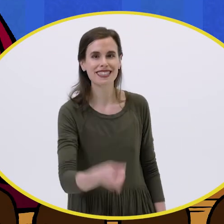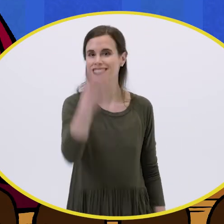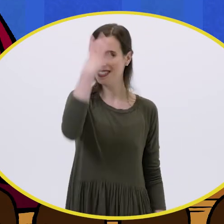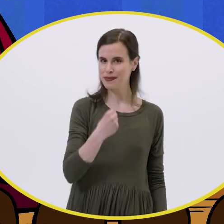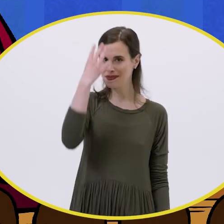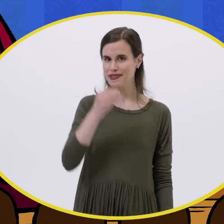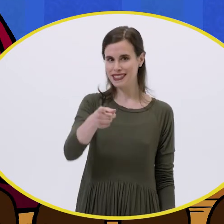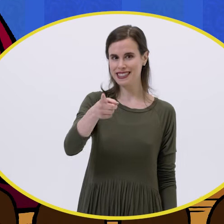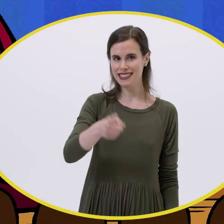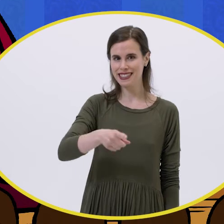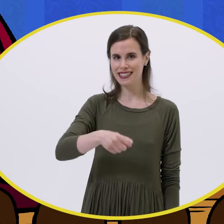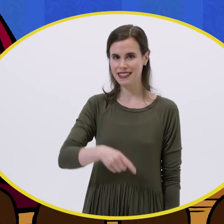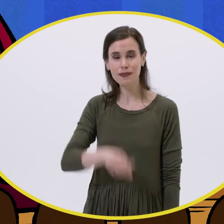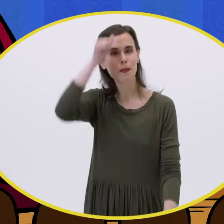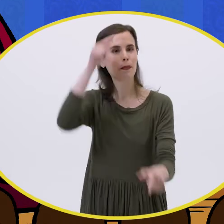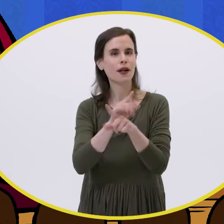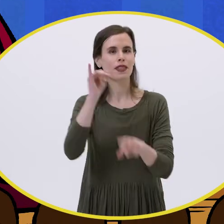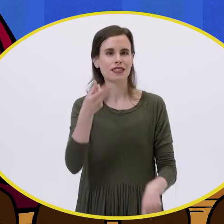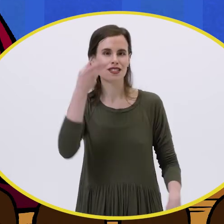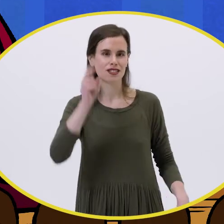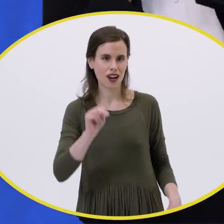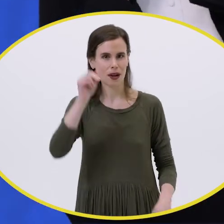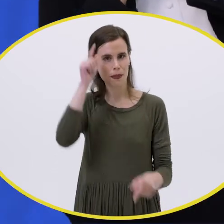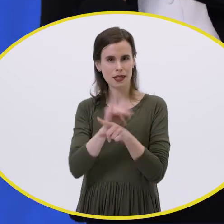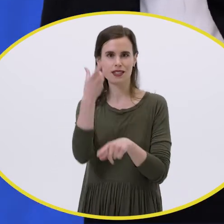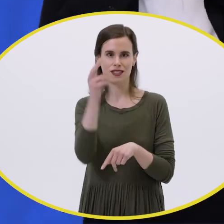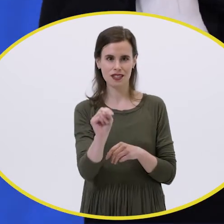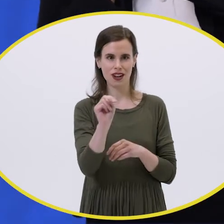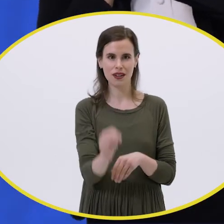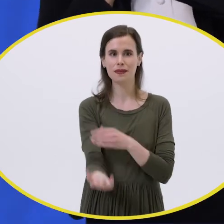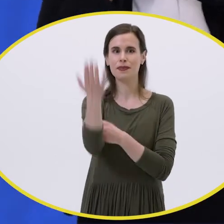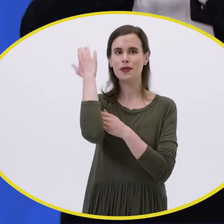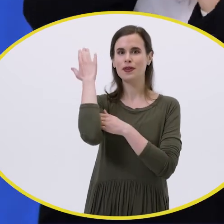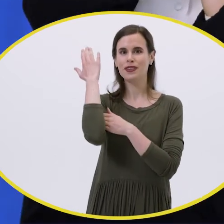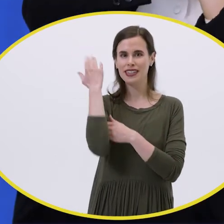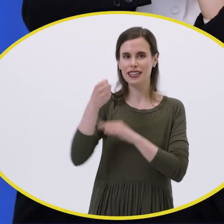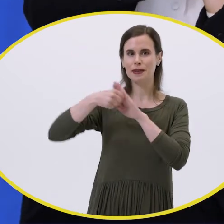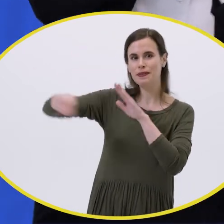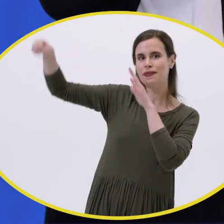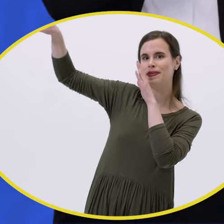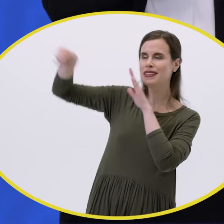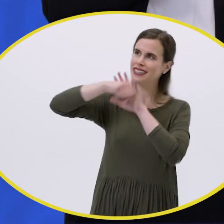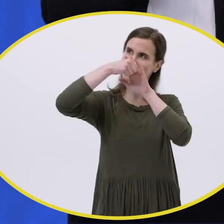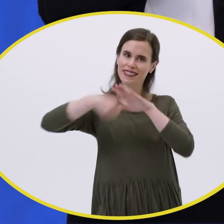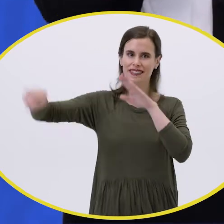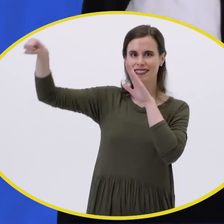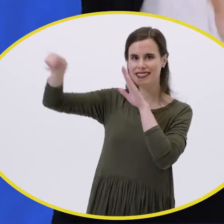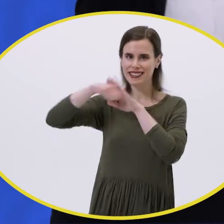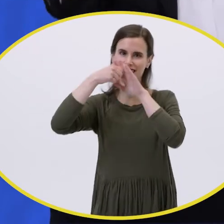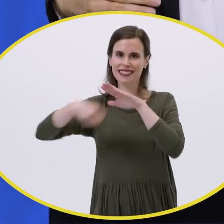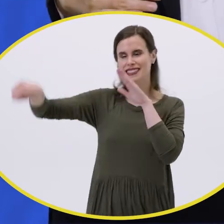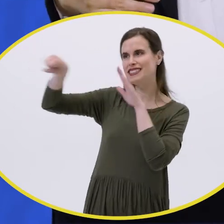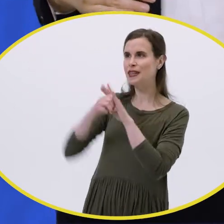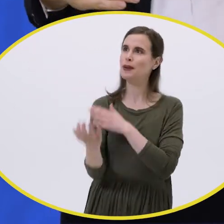ding, ding, Ding, ding, dong Are you sleeping? Are you sleeping?